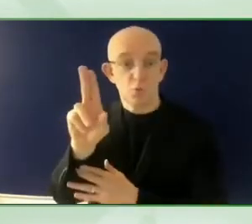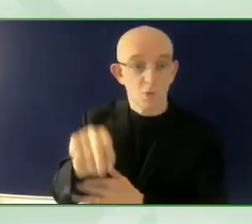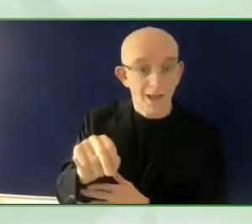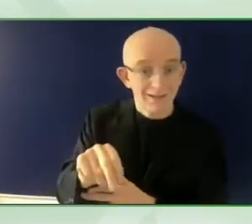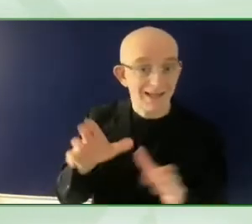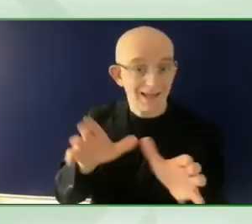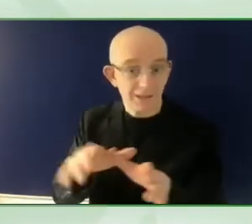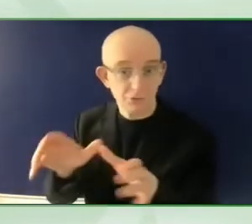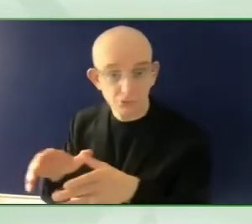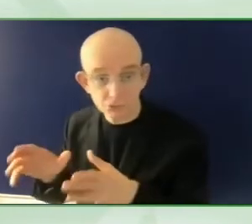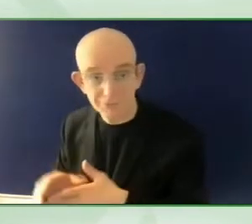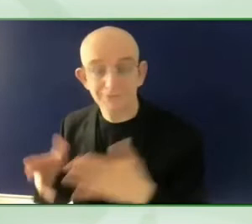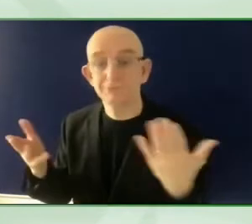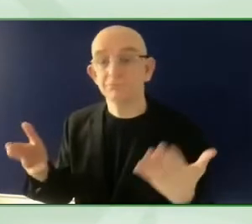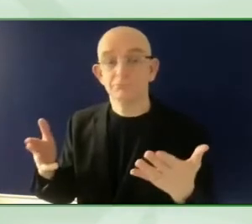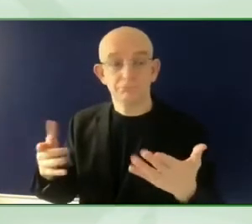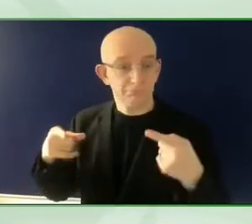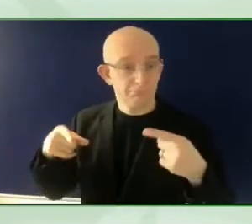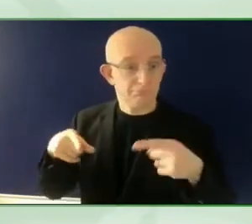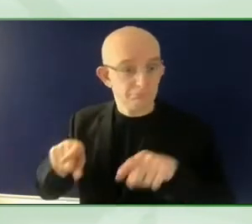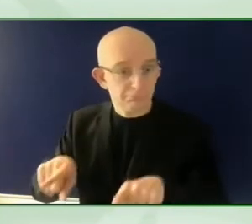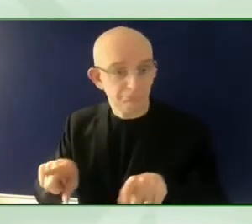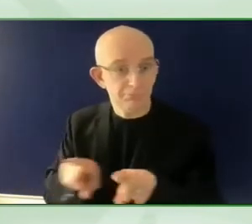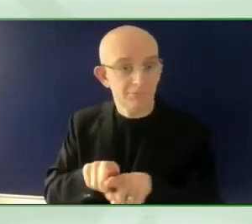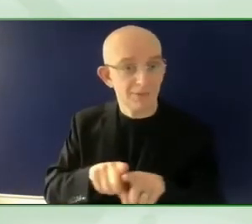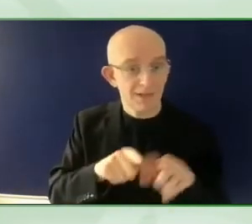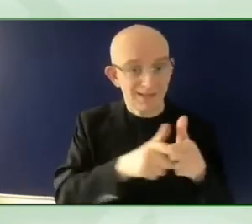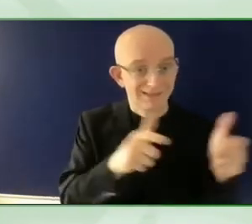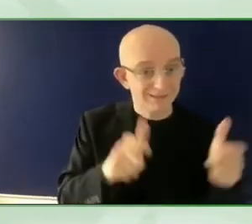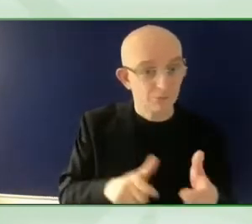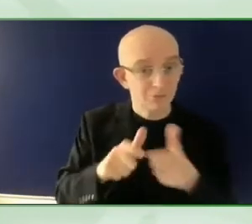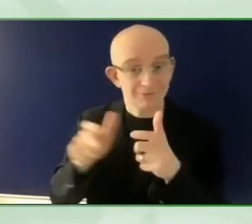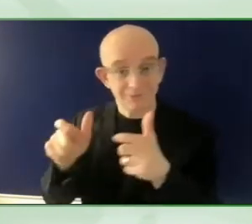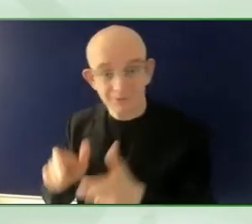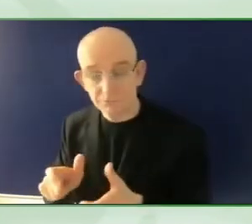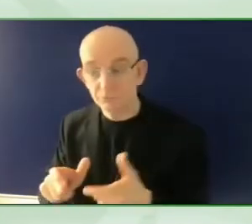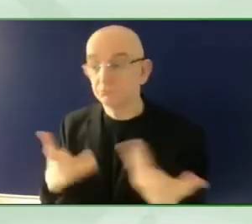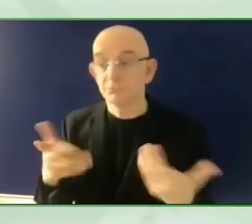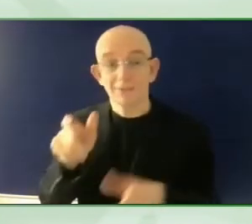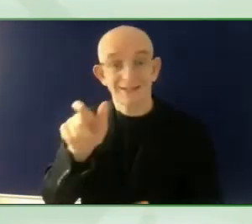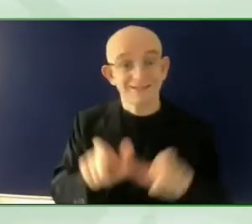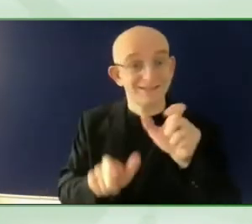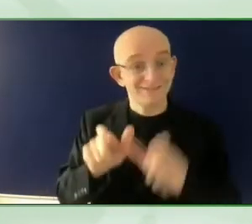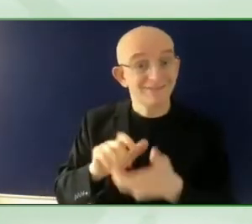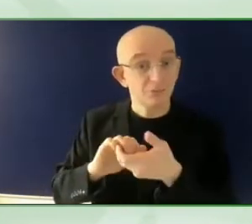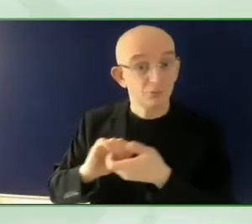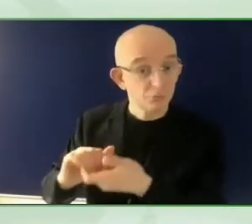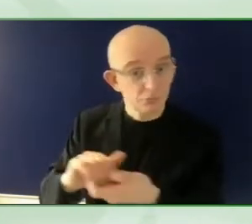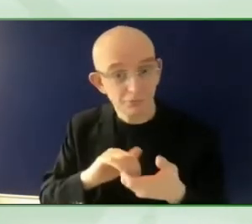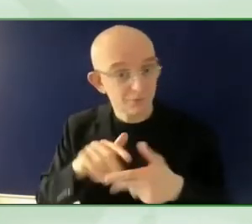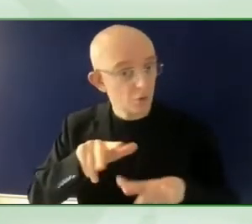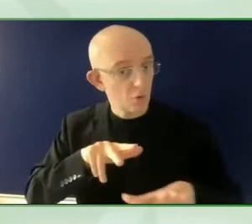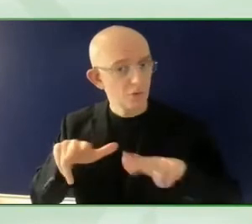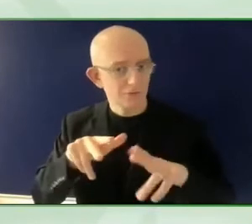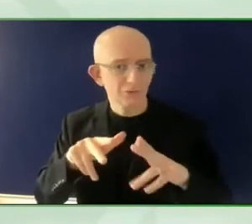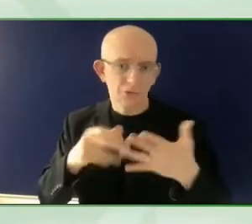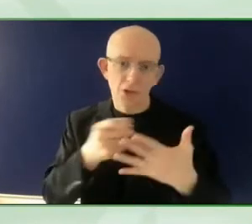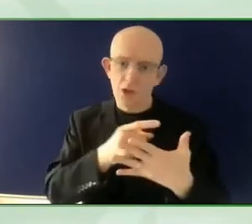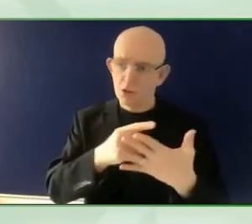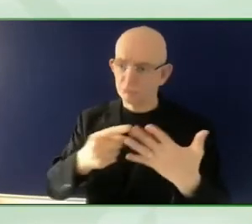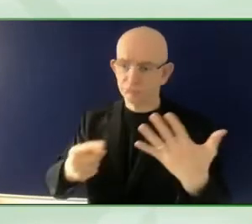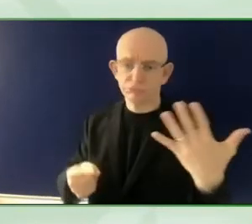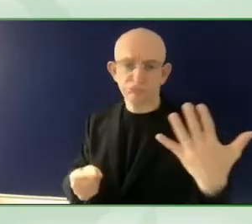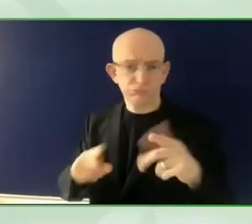only had a GDS, the main summit, summit, but also a great number of events, concurrent events,